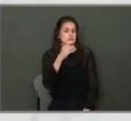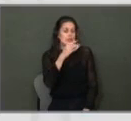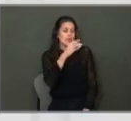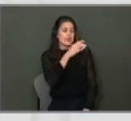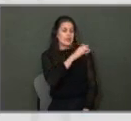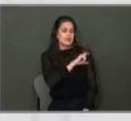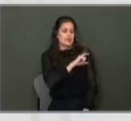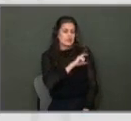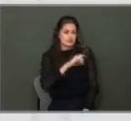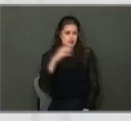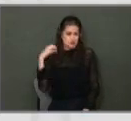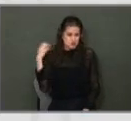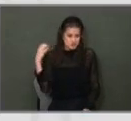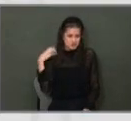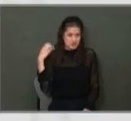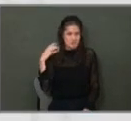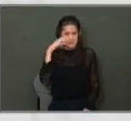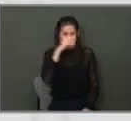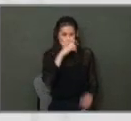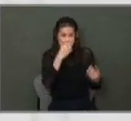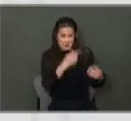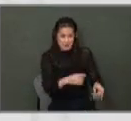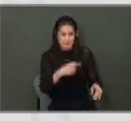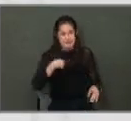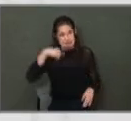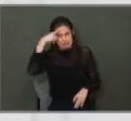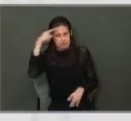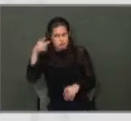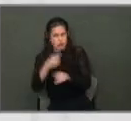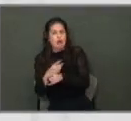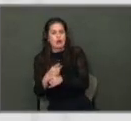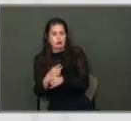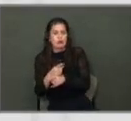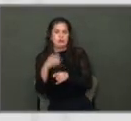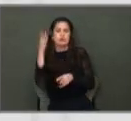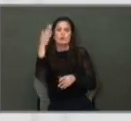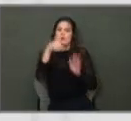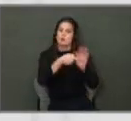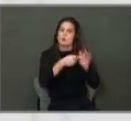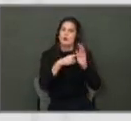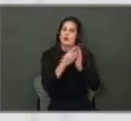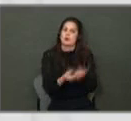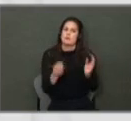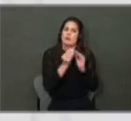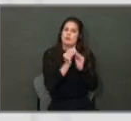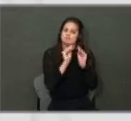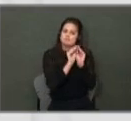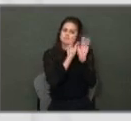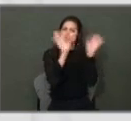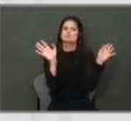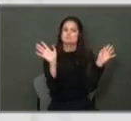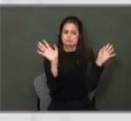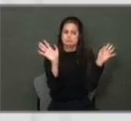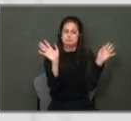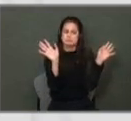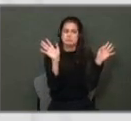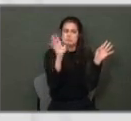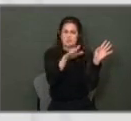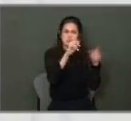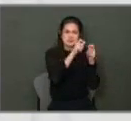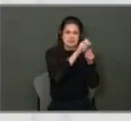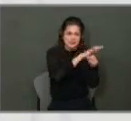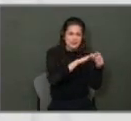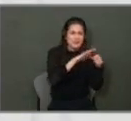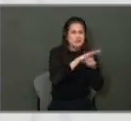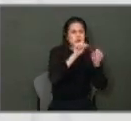assuming is going to happen, and he's likely correct, is it's going to require additional visibility in those areas in order to